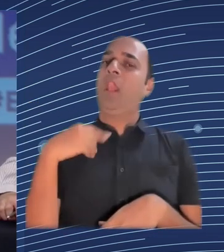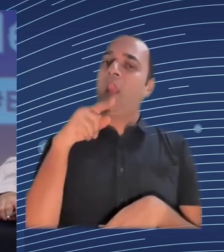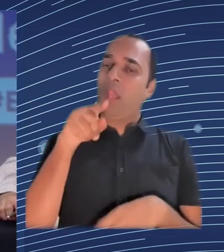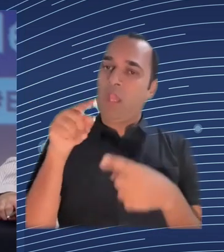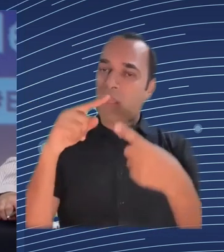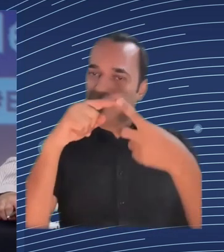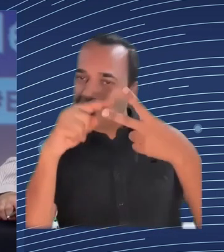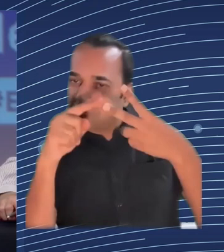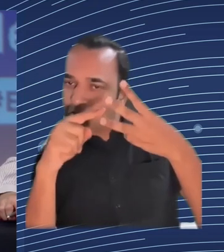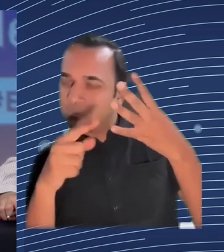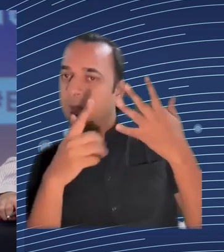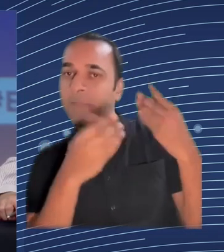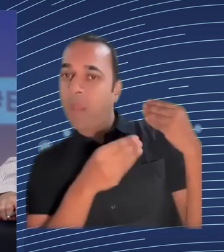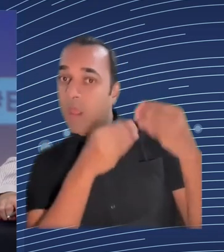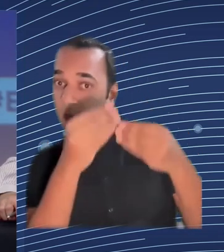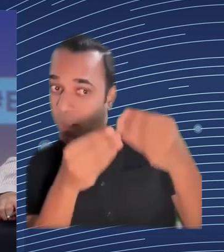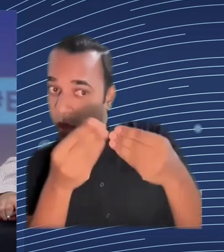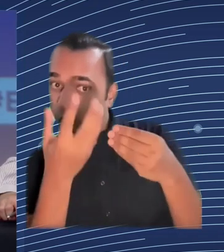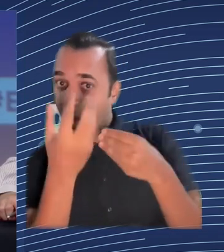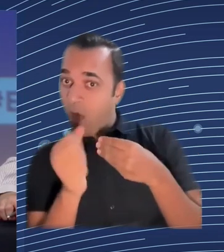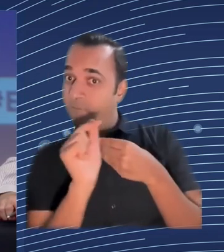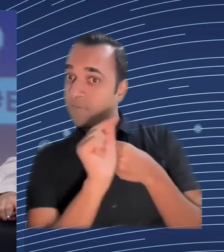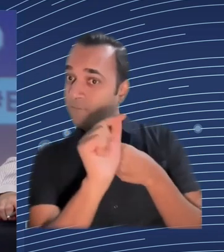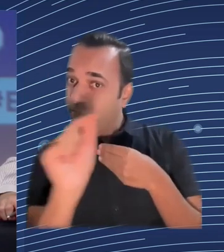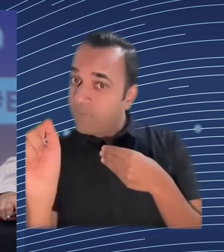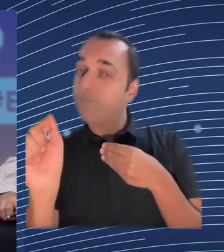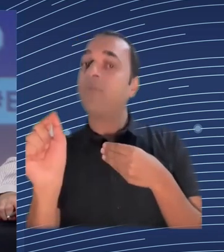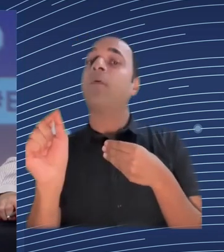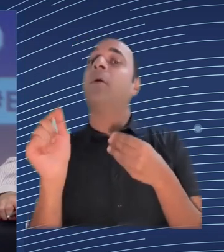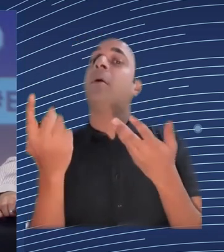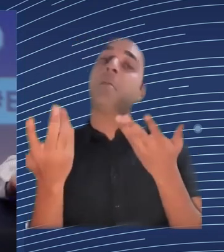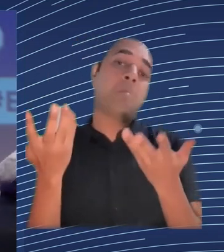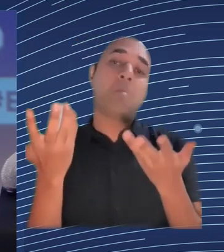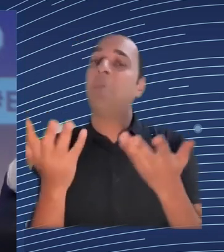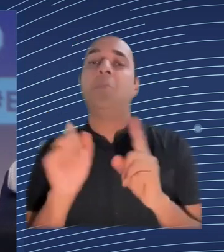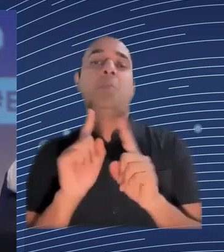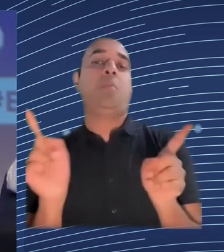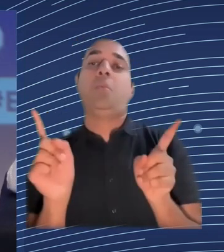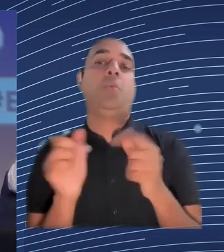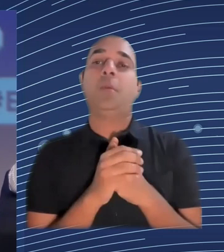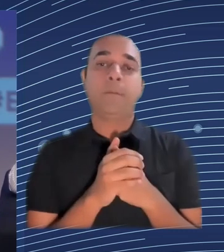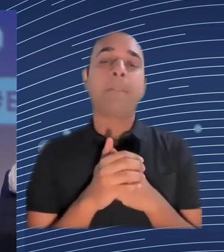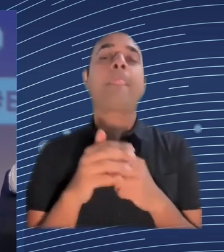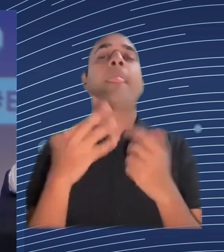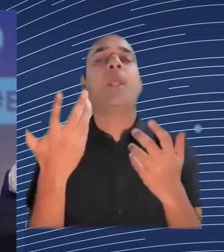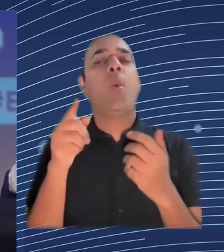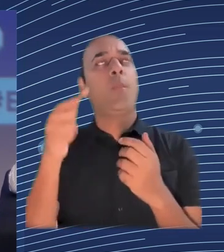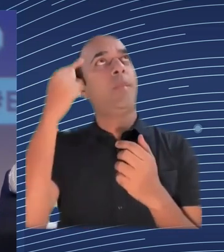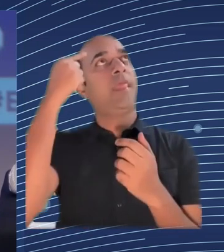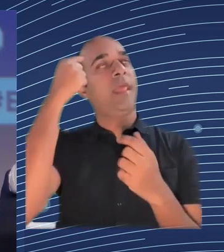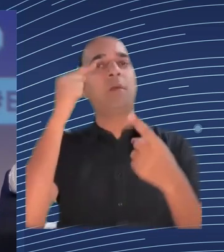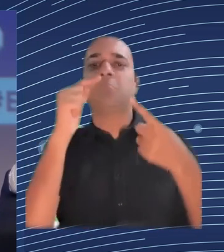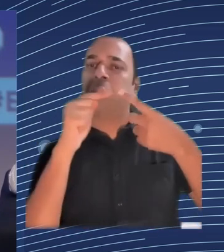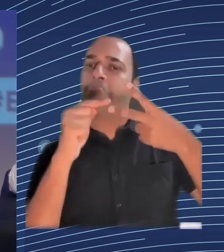so these are the points we are thinking about but maybe it will come we don't